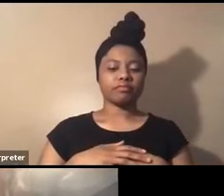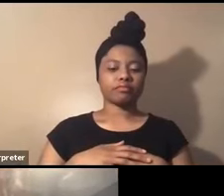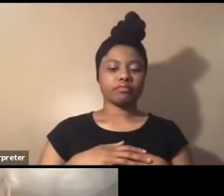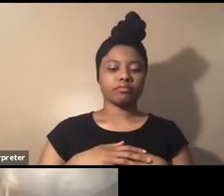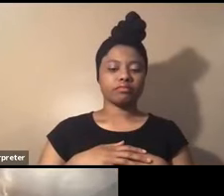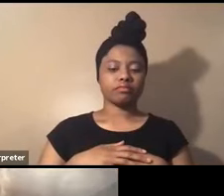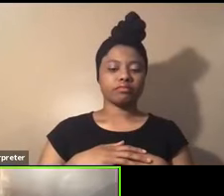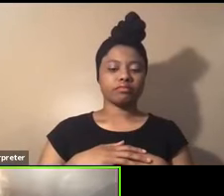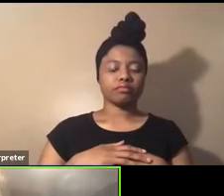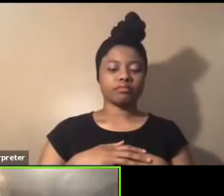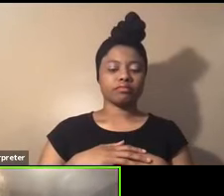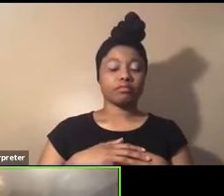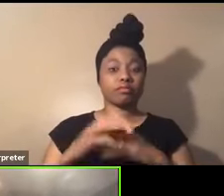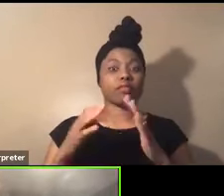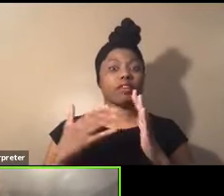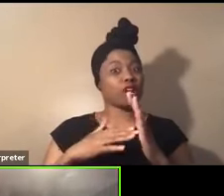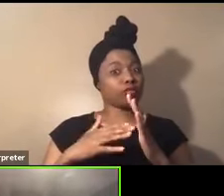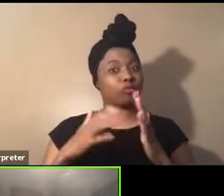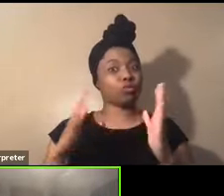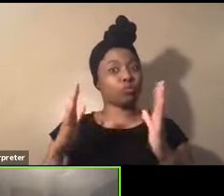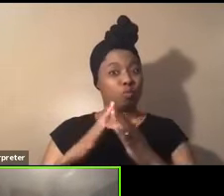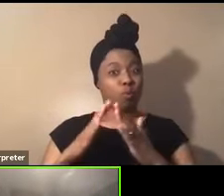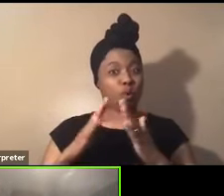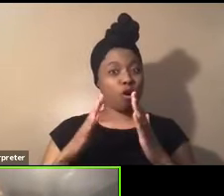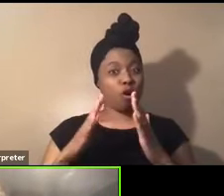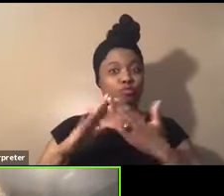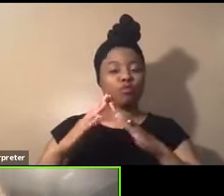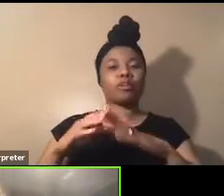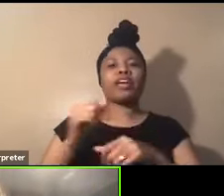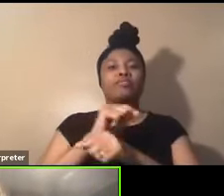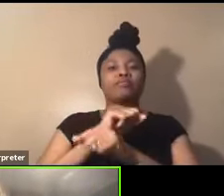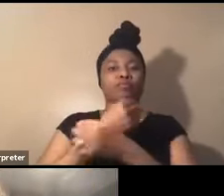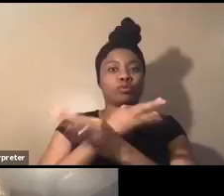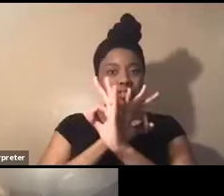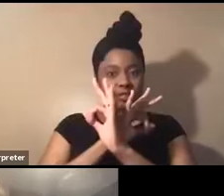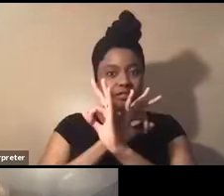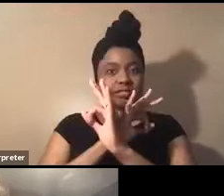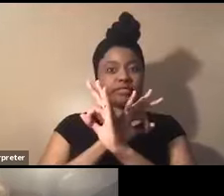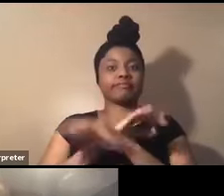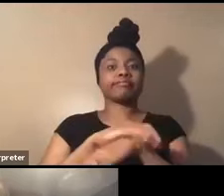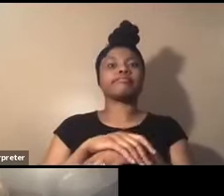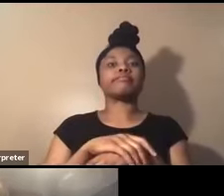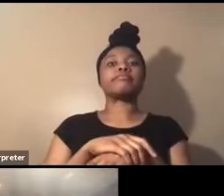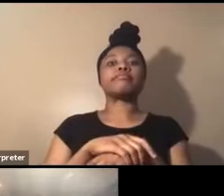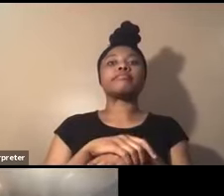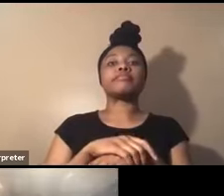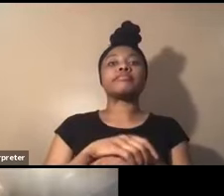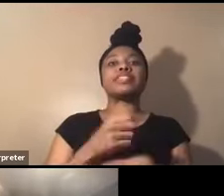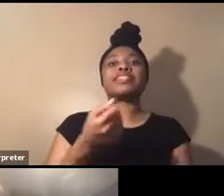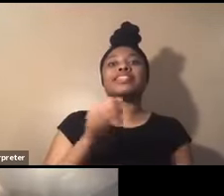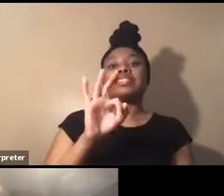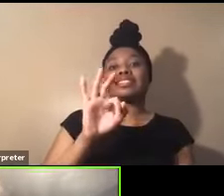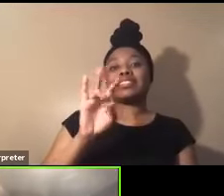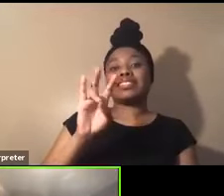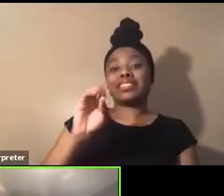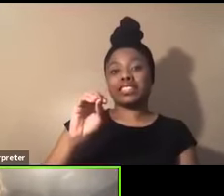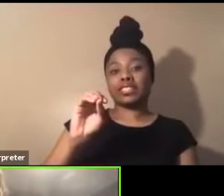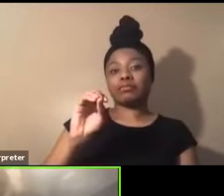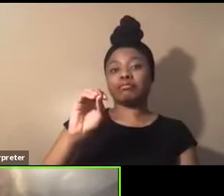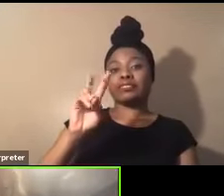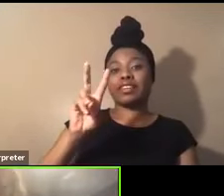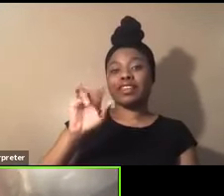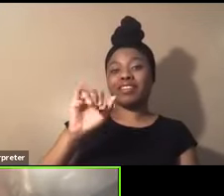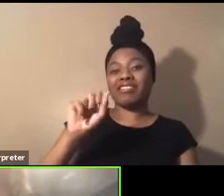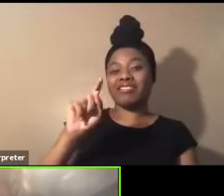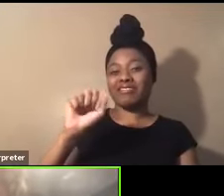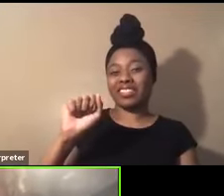we are, again, we're a small community and Juneteenth um, in 1970 at Vista del Pueblo Park.